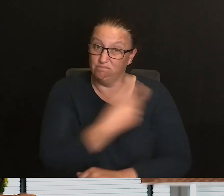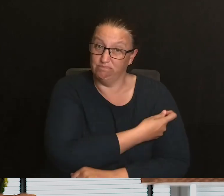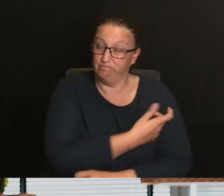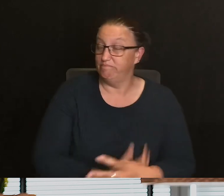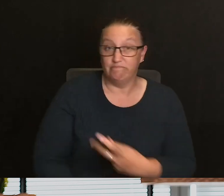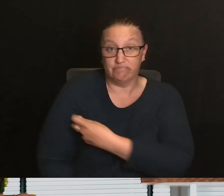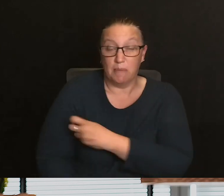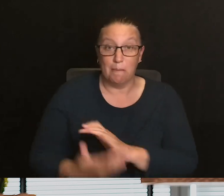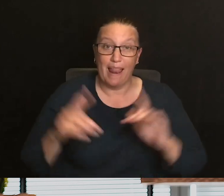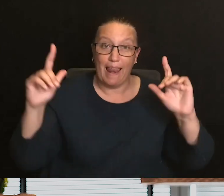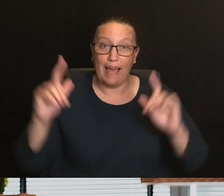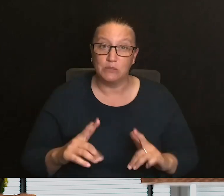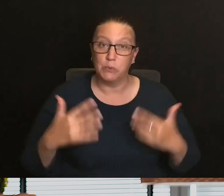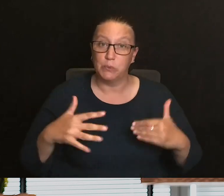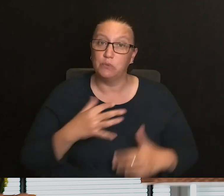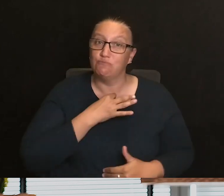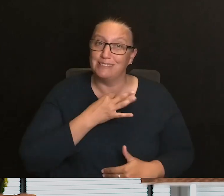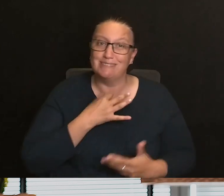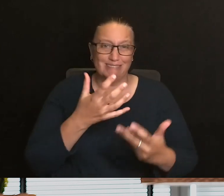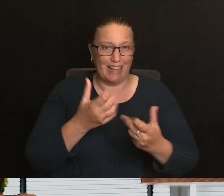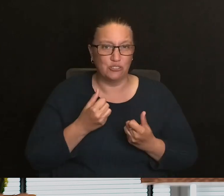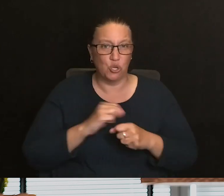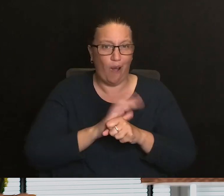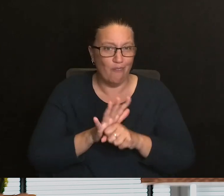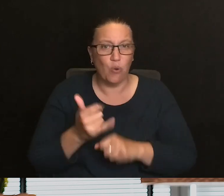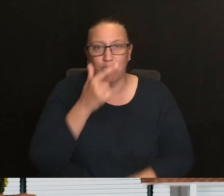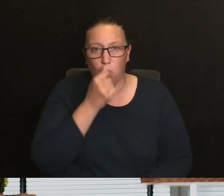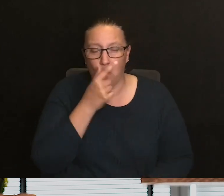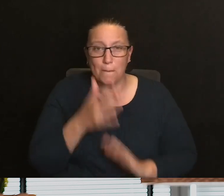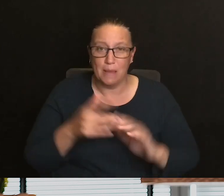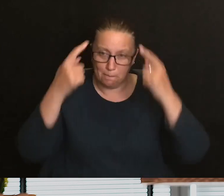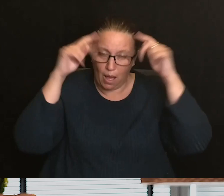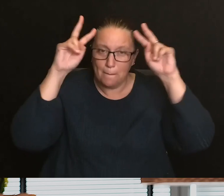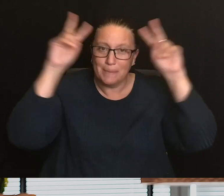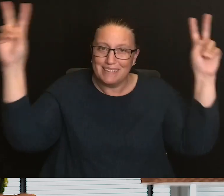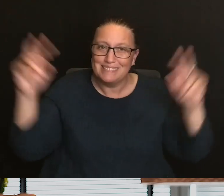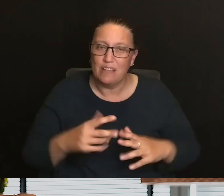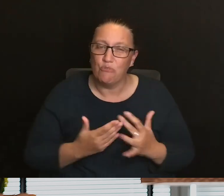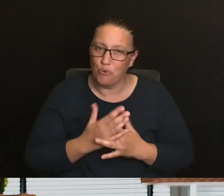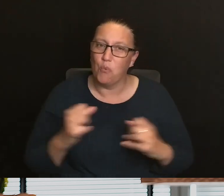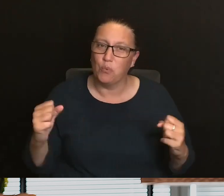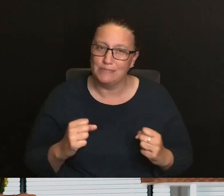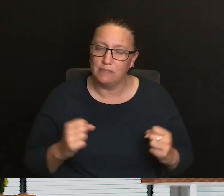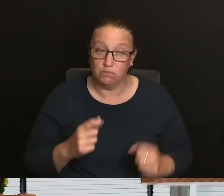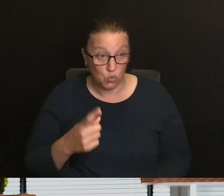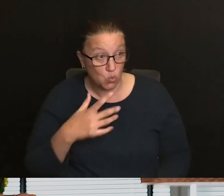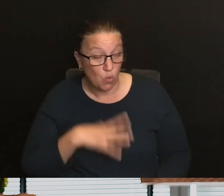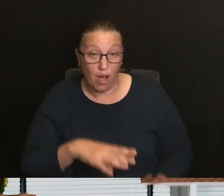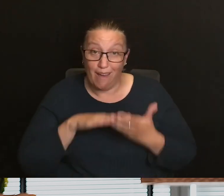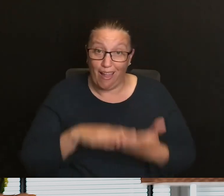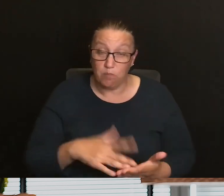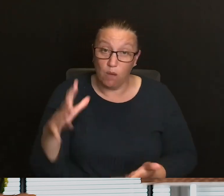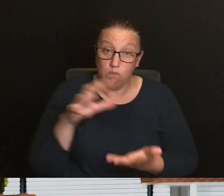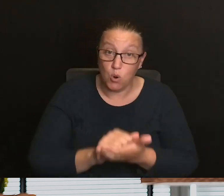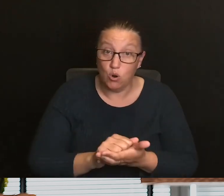give you greater peace of mind throughout the winter months. You can get help booking your COVID-19 booster and annual flu